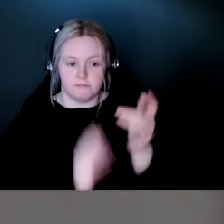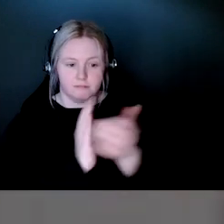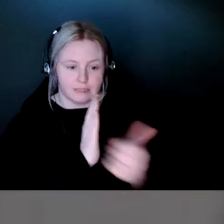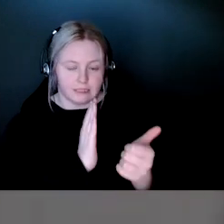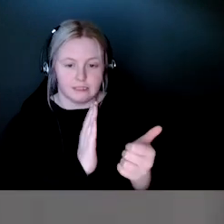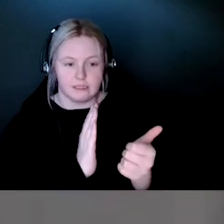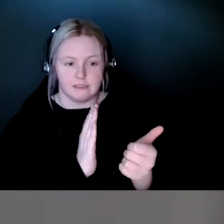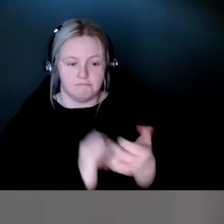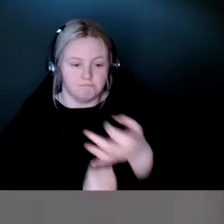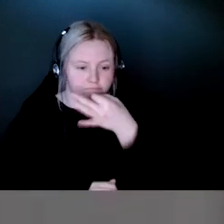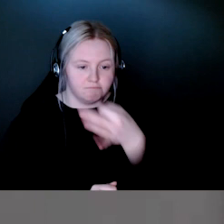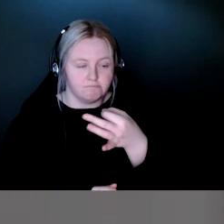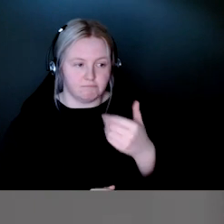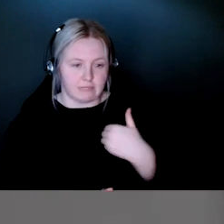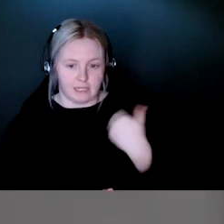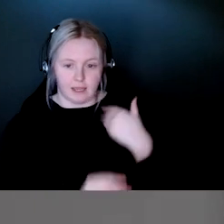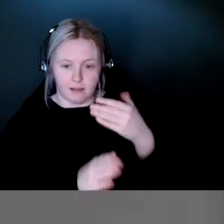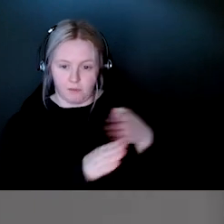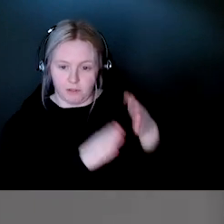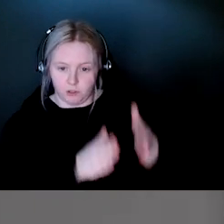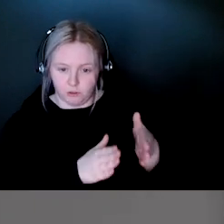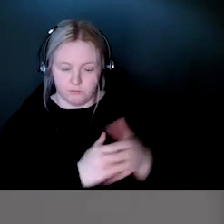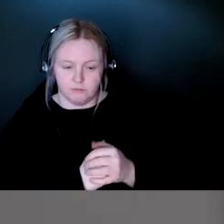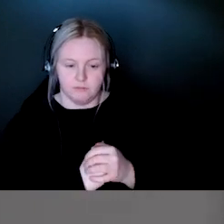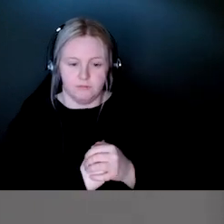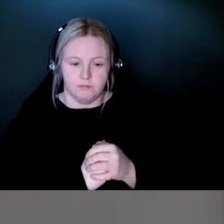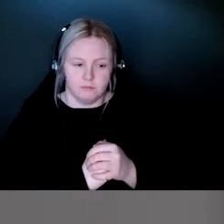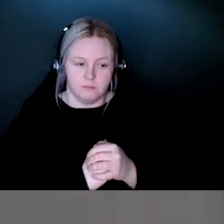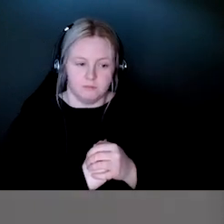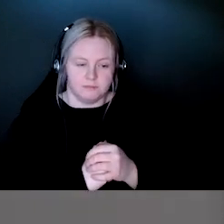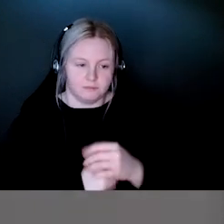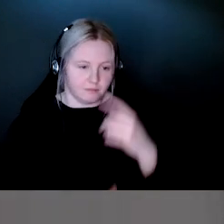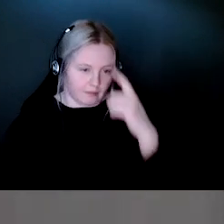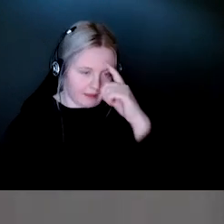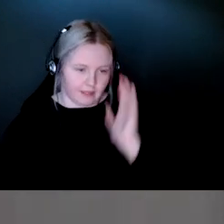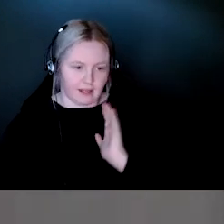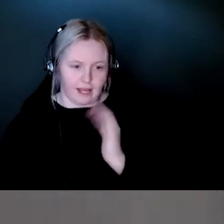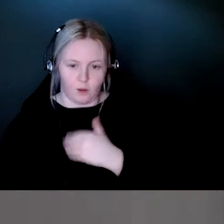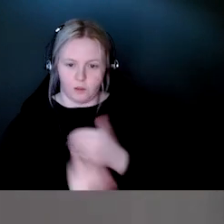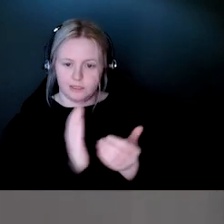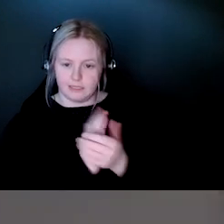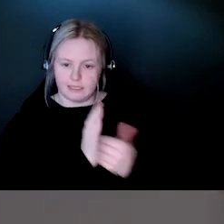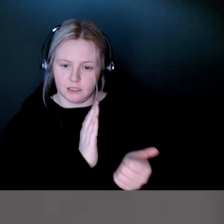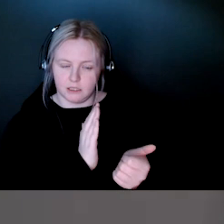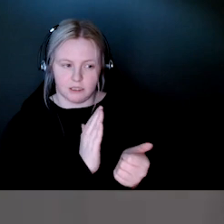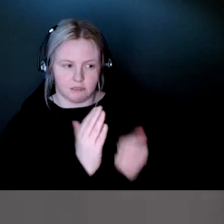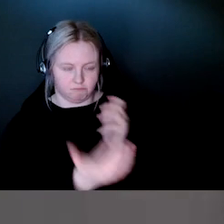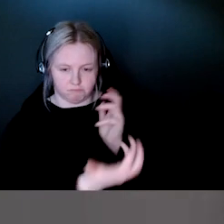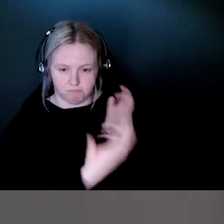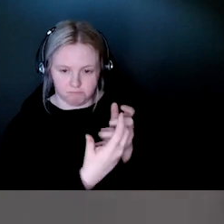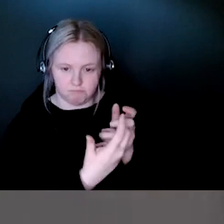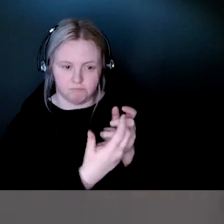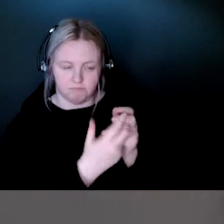young professional. And I think our skill sets were well matched.